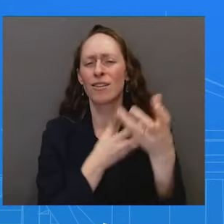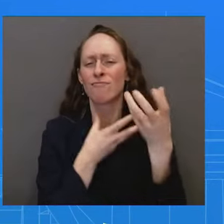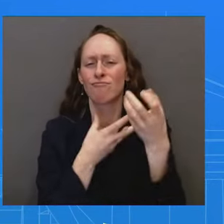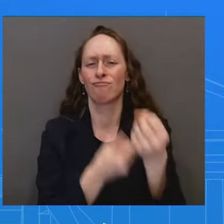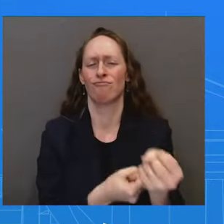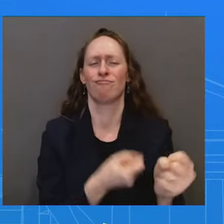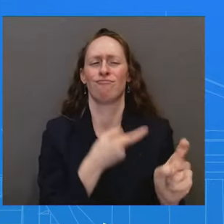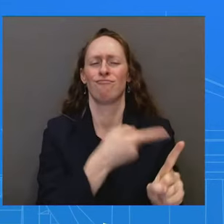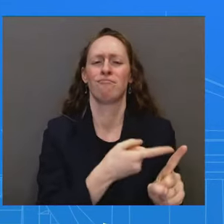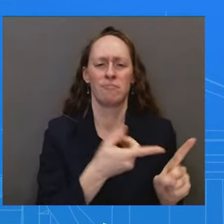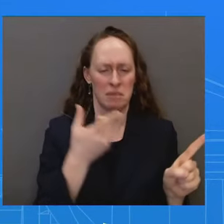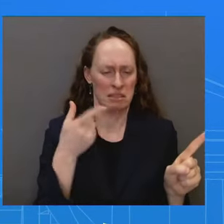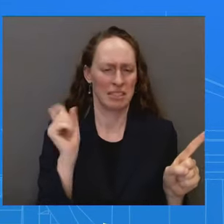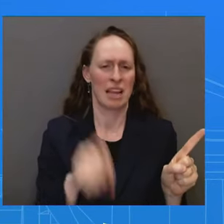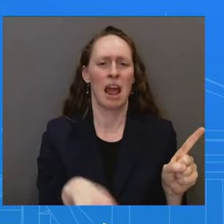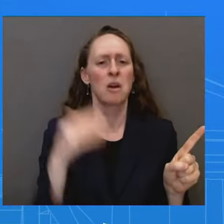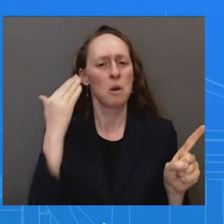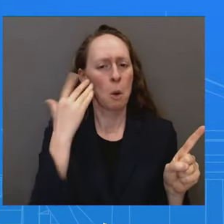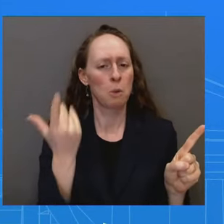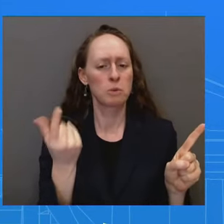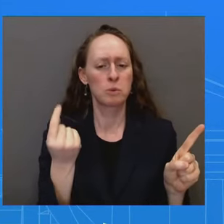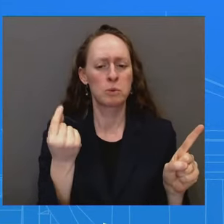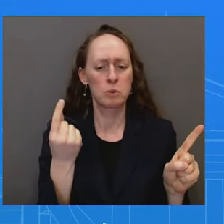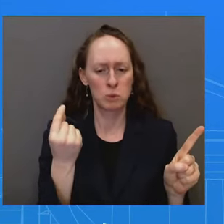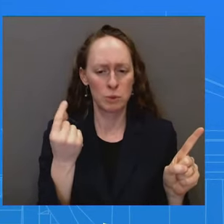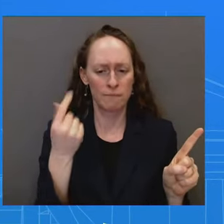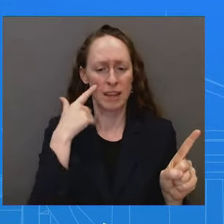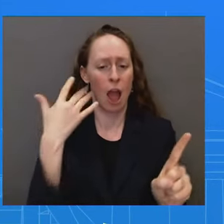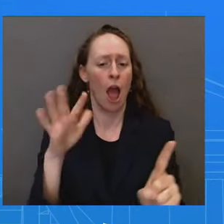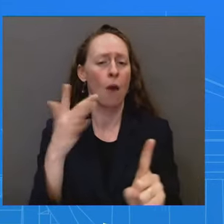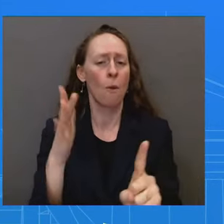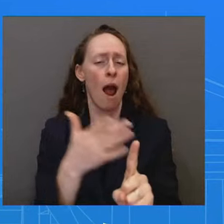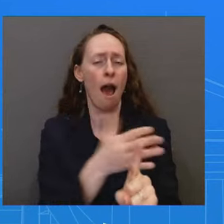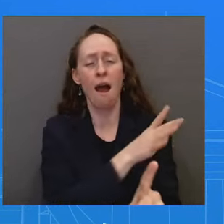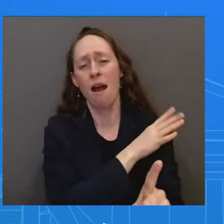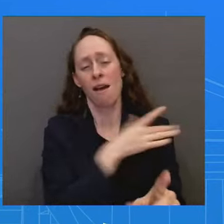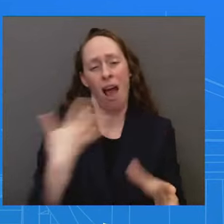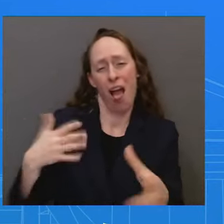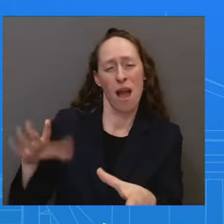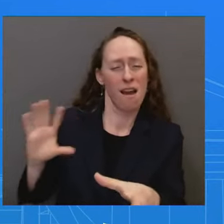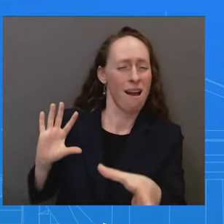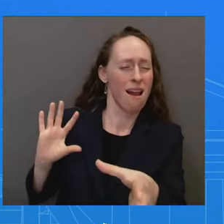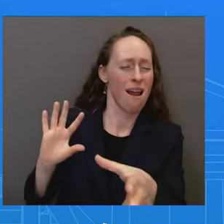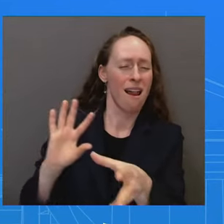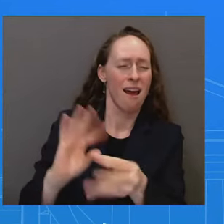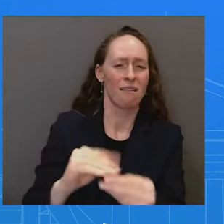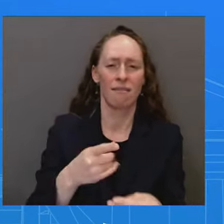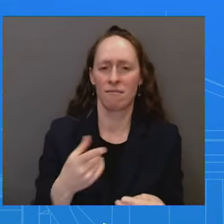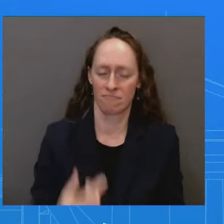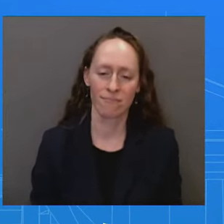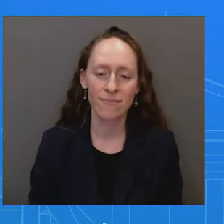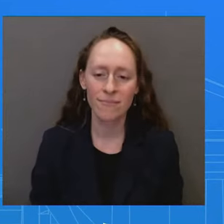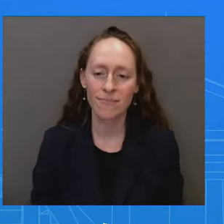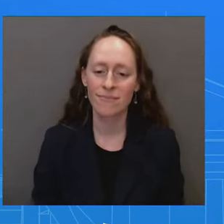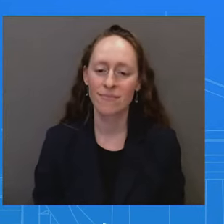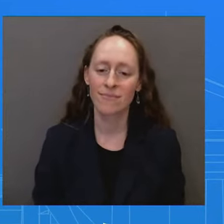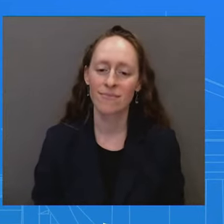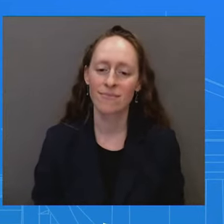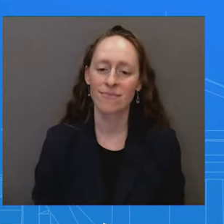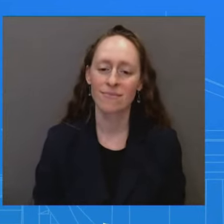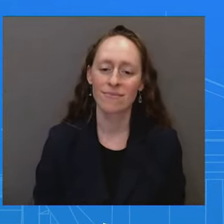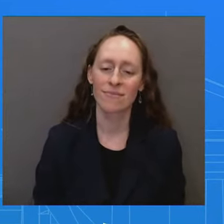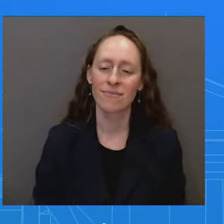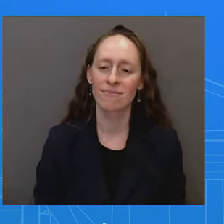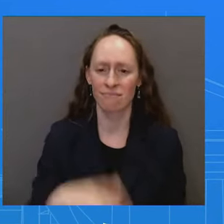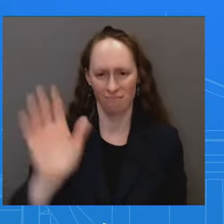led in the past. Um, um, um, the secretary have a question. You just said a moment ago that you don't know why the information was relayed,